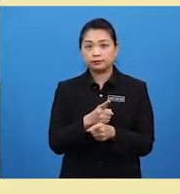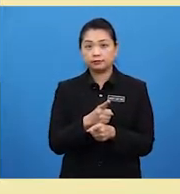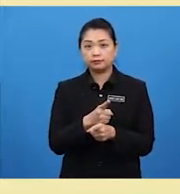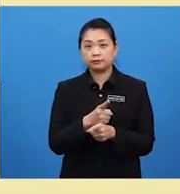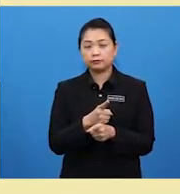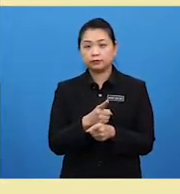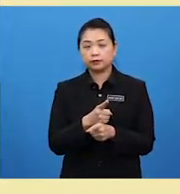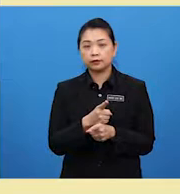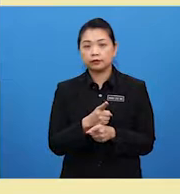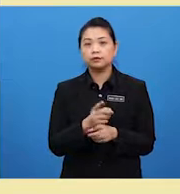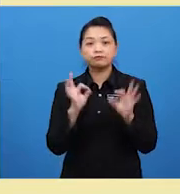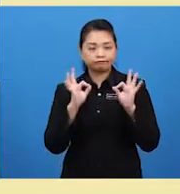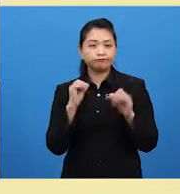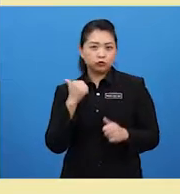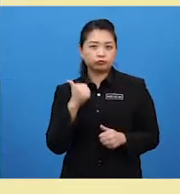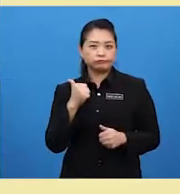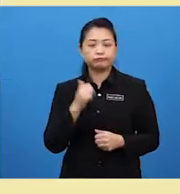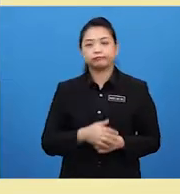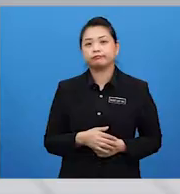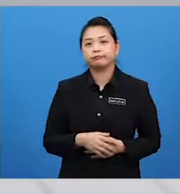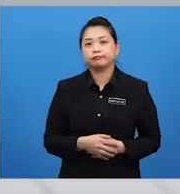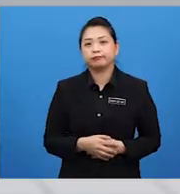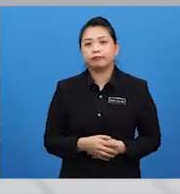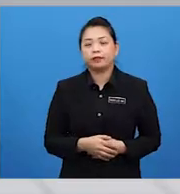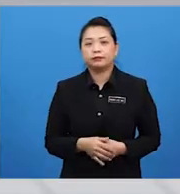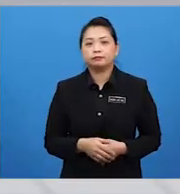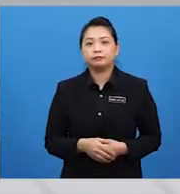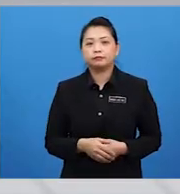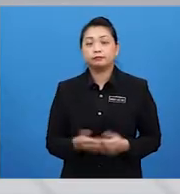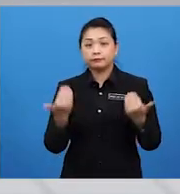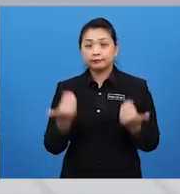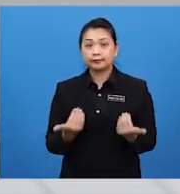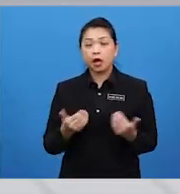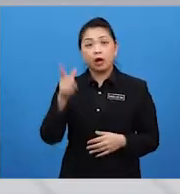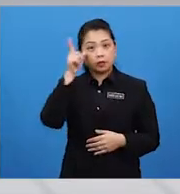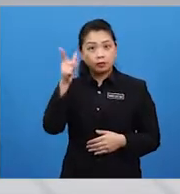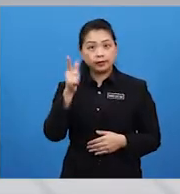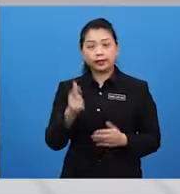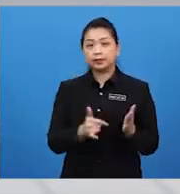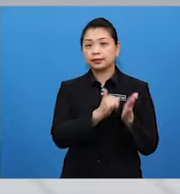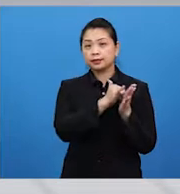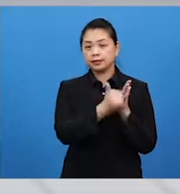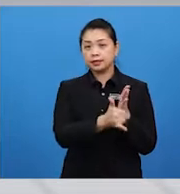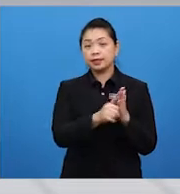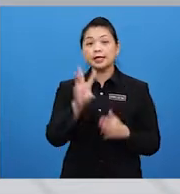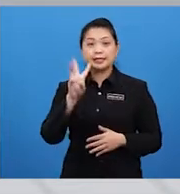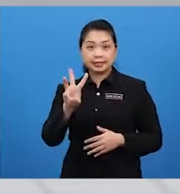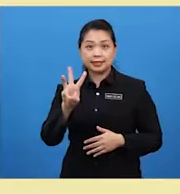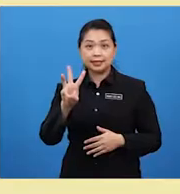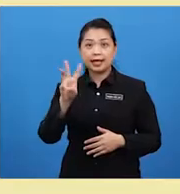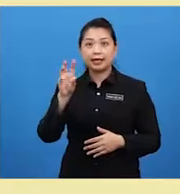Oh, excellent! Now, look at these six adverts.